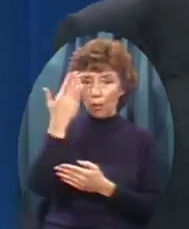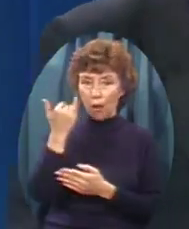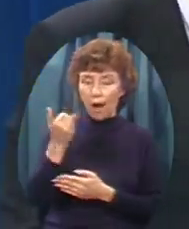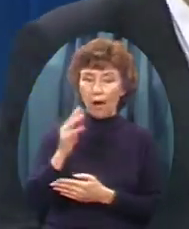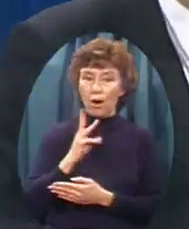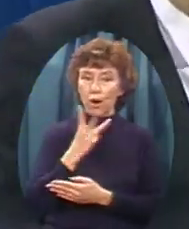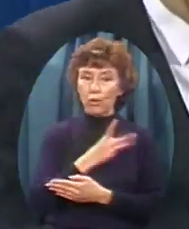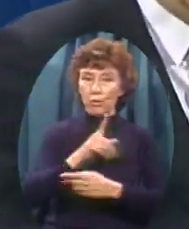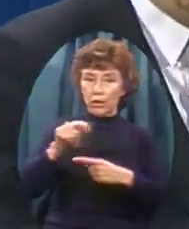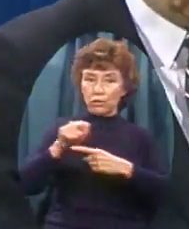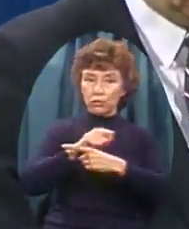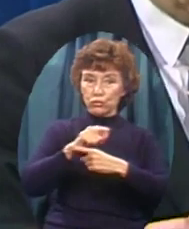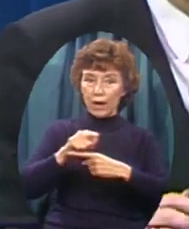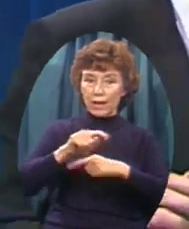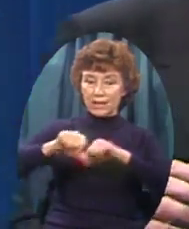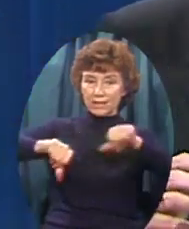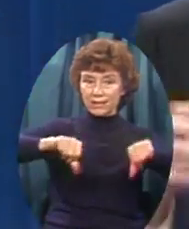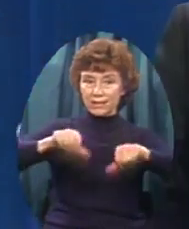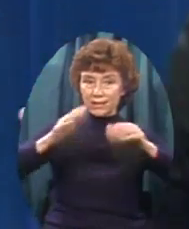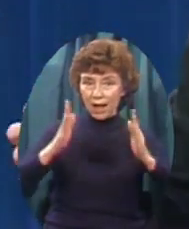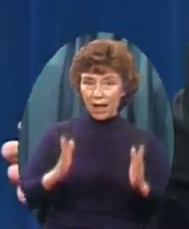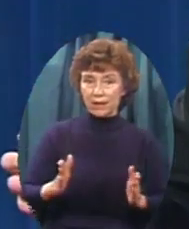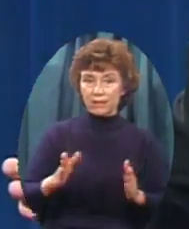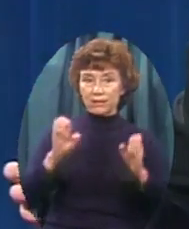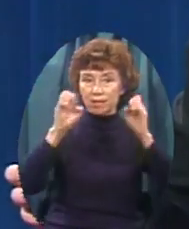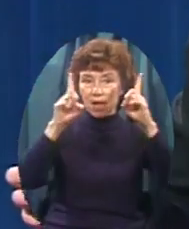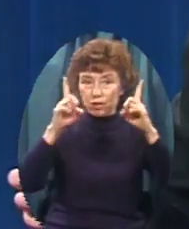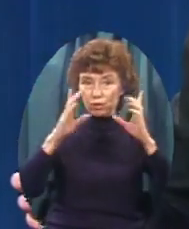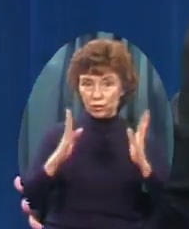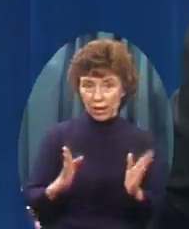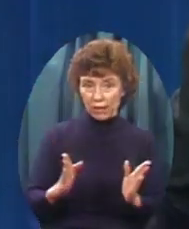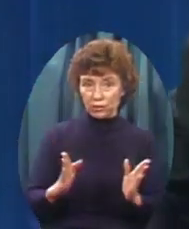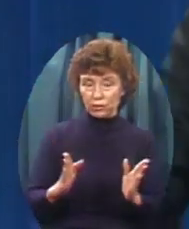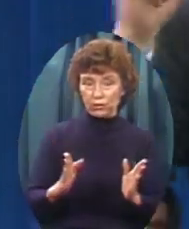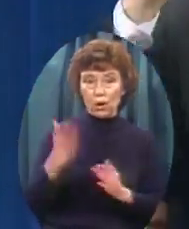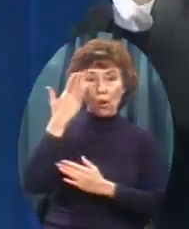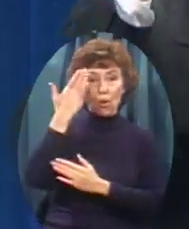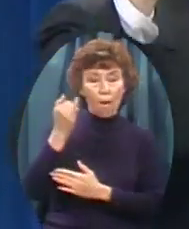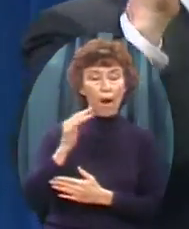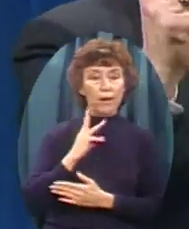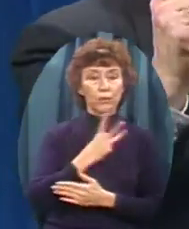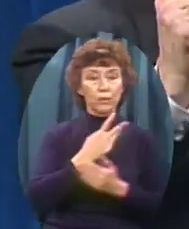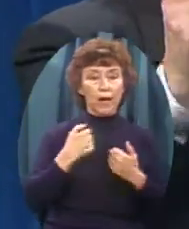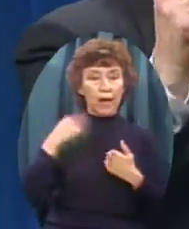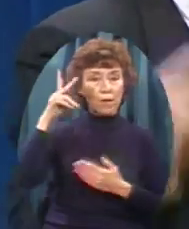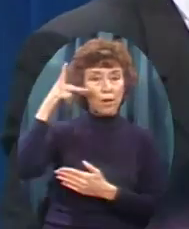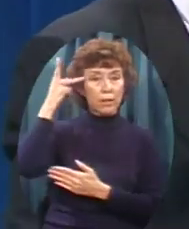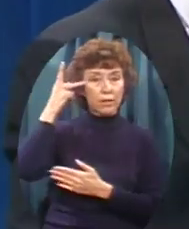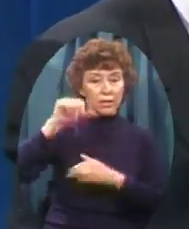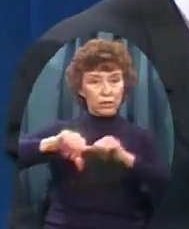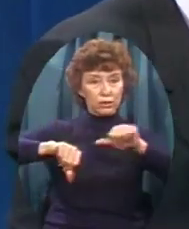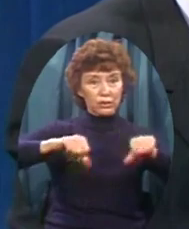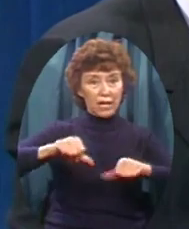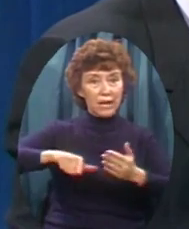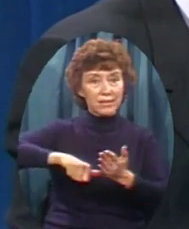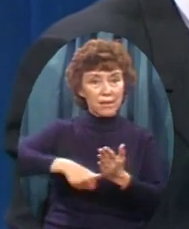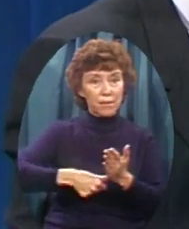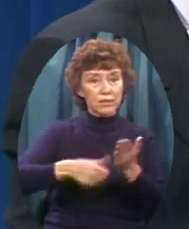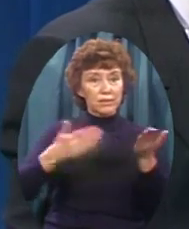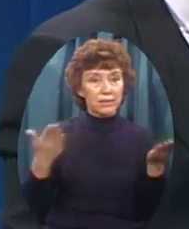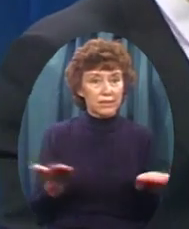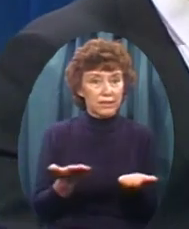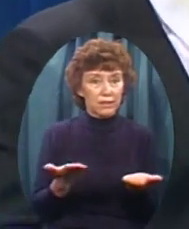Training scientists And educators Why do we have A political science Emphasis here